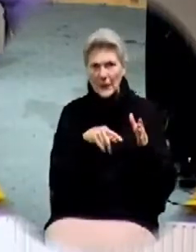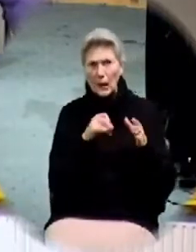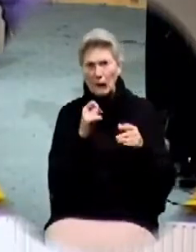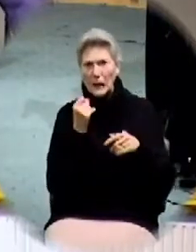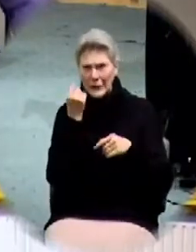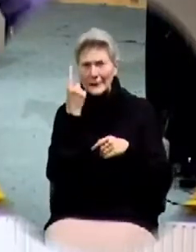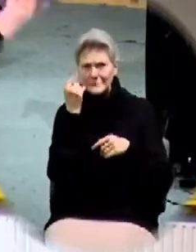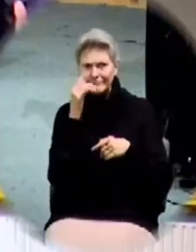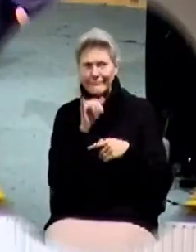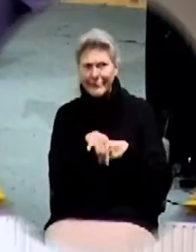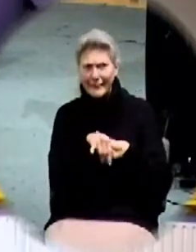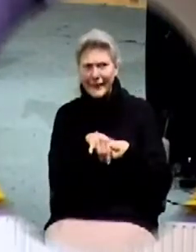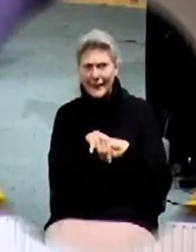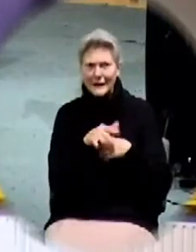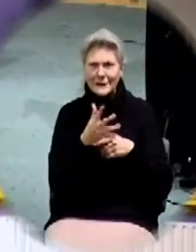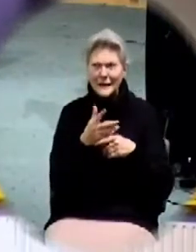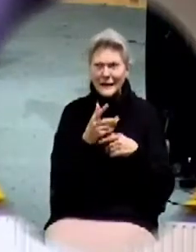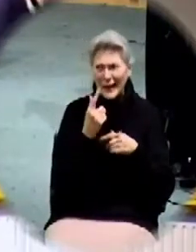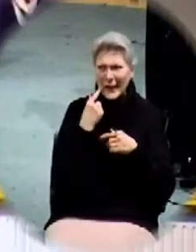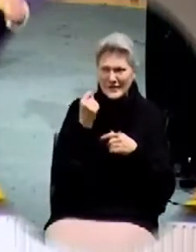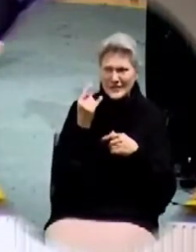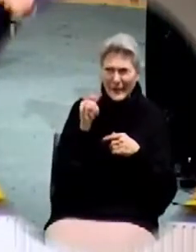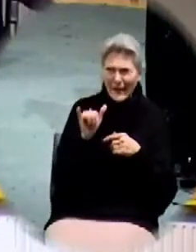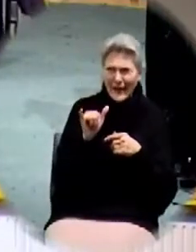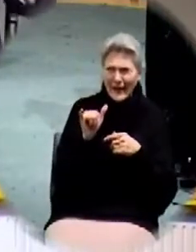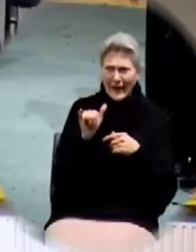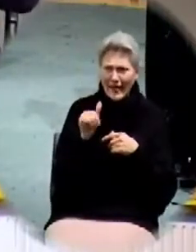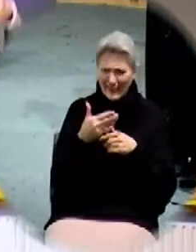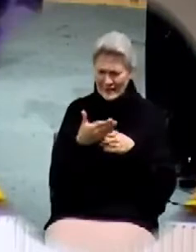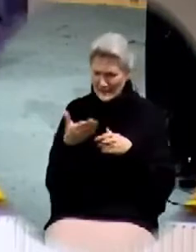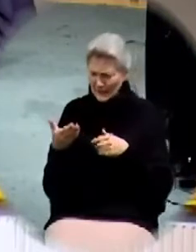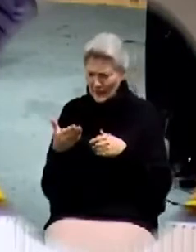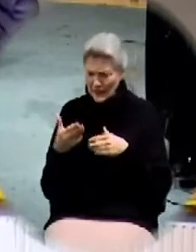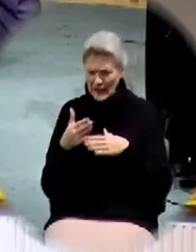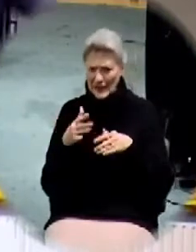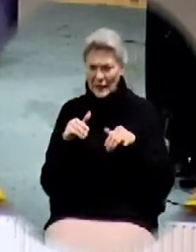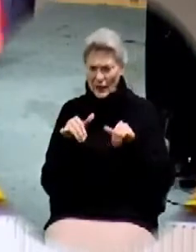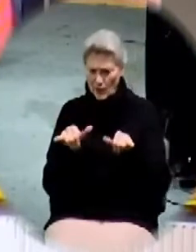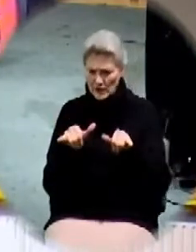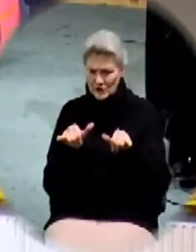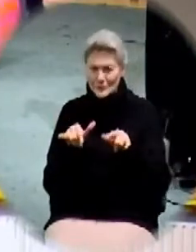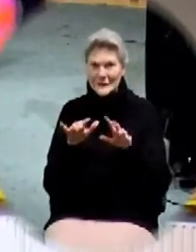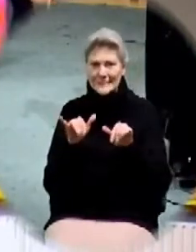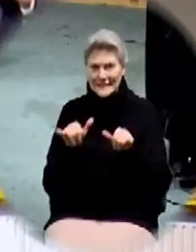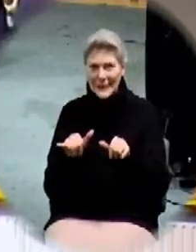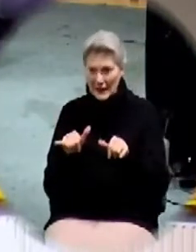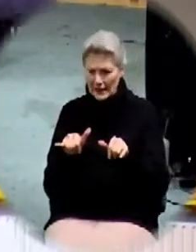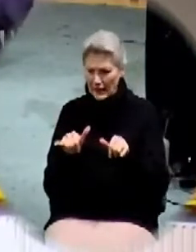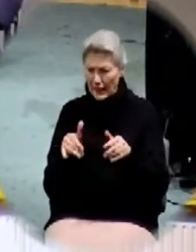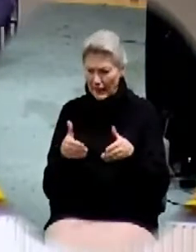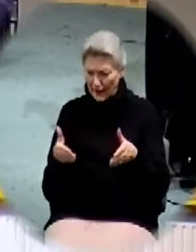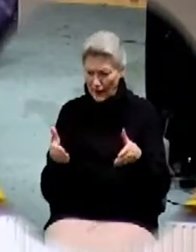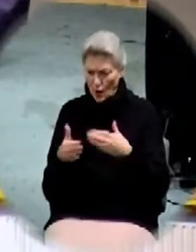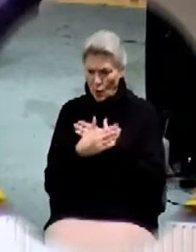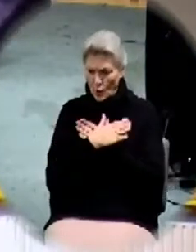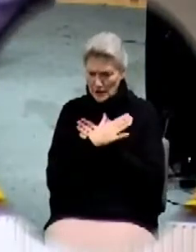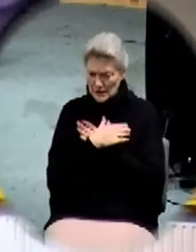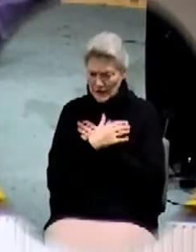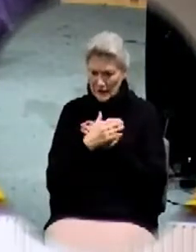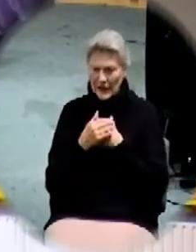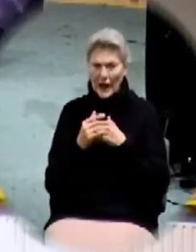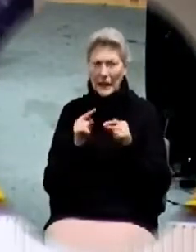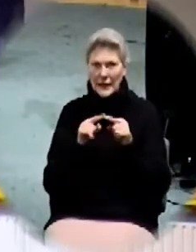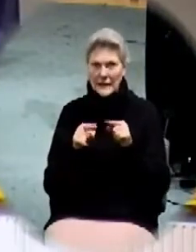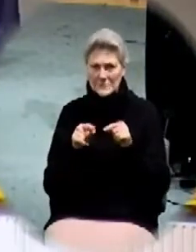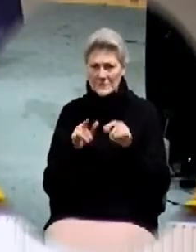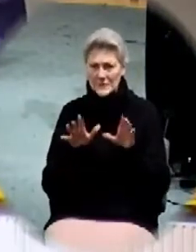okay, that makes sense. I sort of make sense, you know, body at rest, moving, da-da-da-da, every action. So, if I were